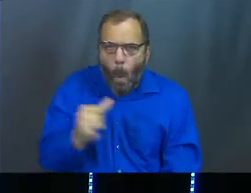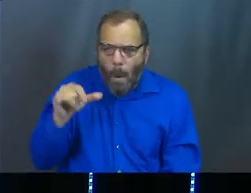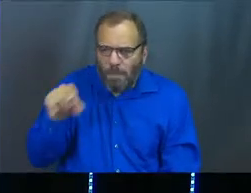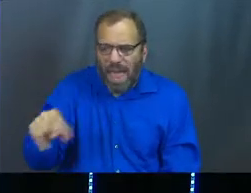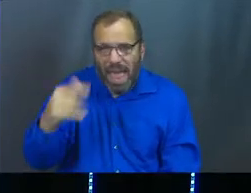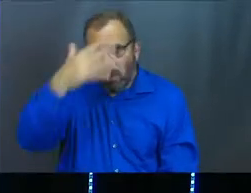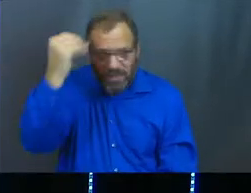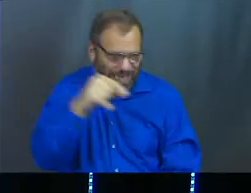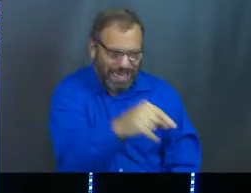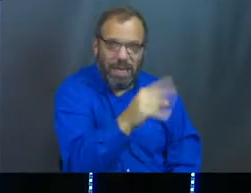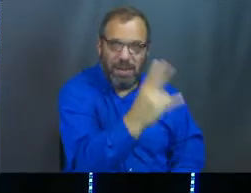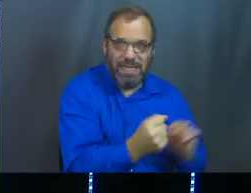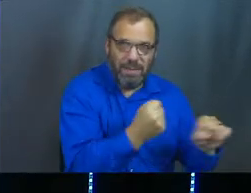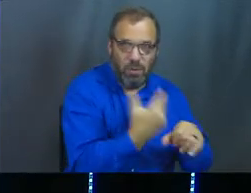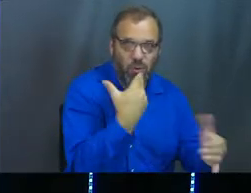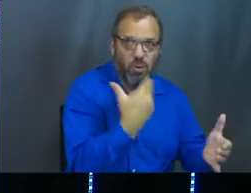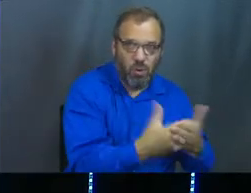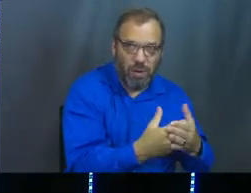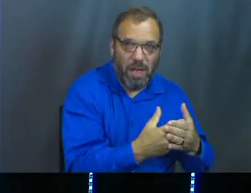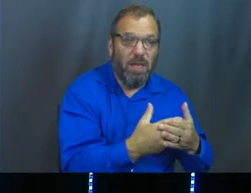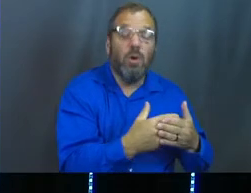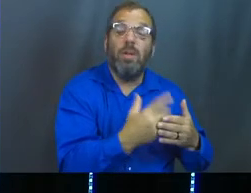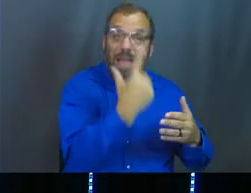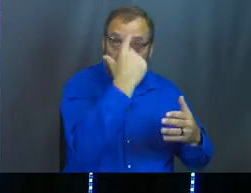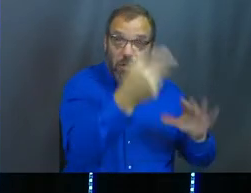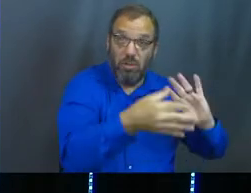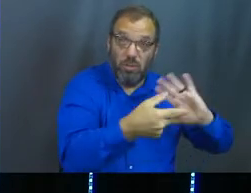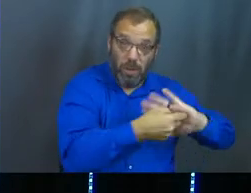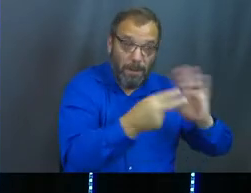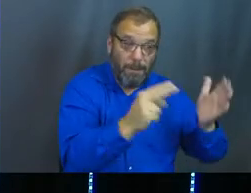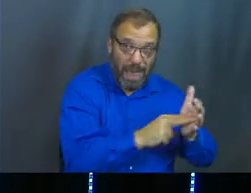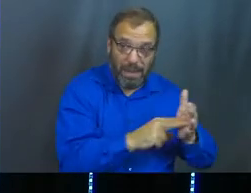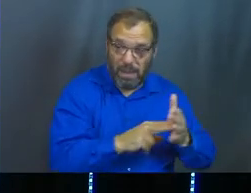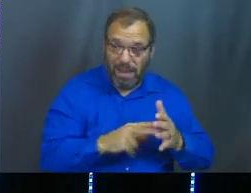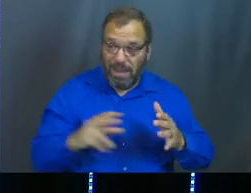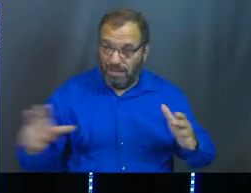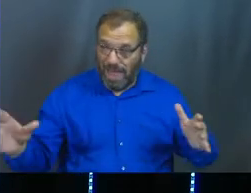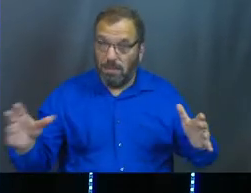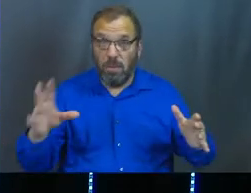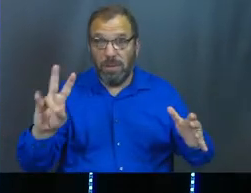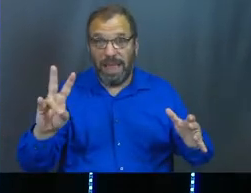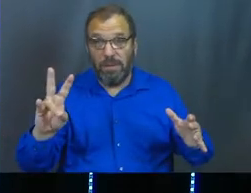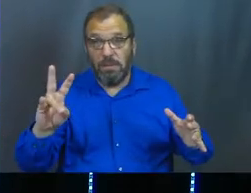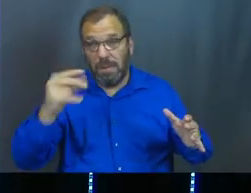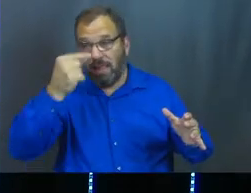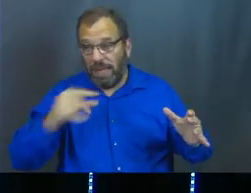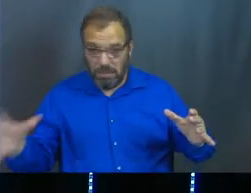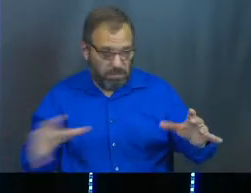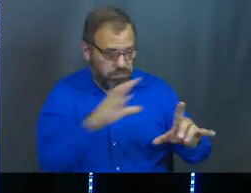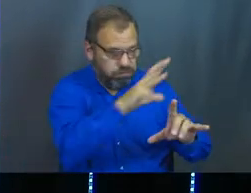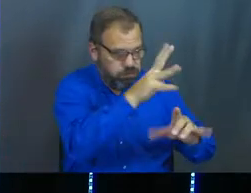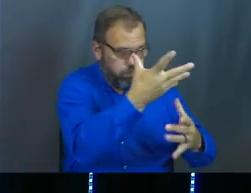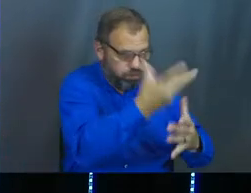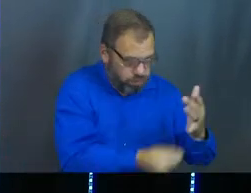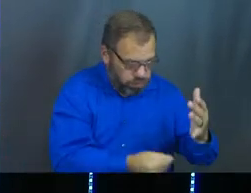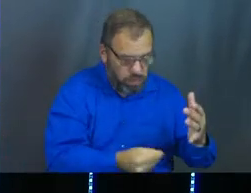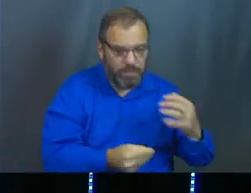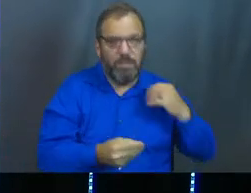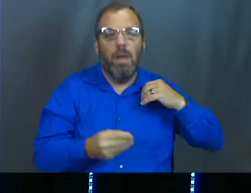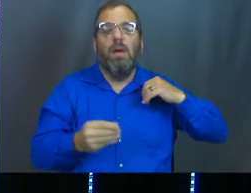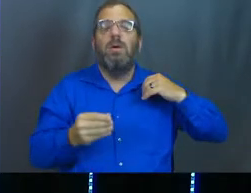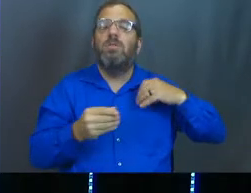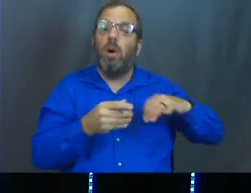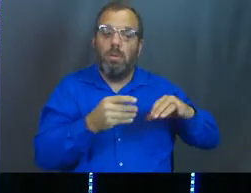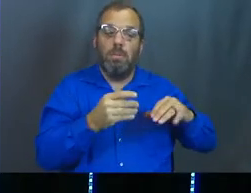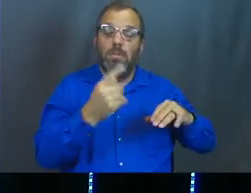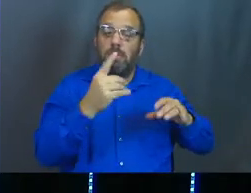forget the good years, and that's what the dream meant by they were swallowed up. And he knows that, and he gives the